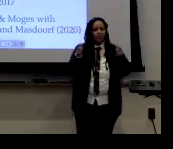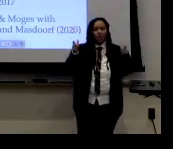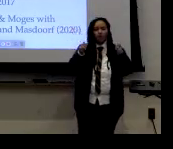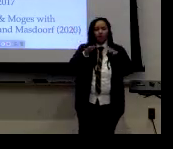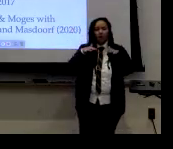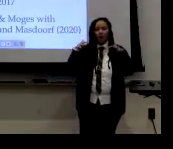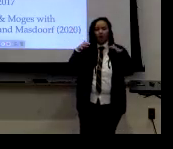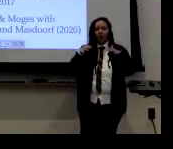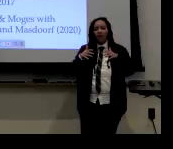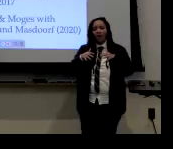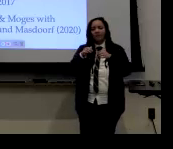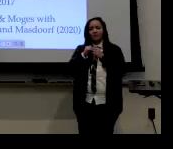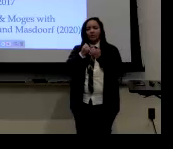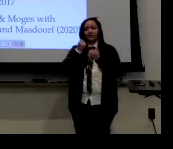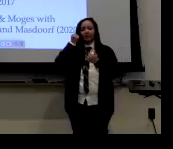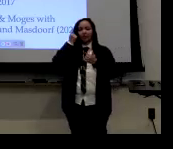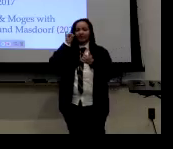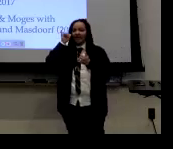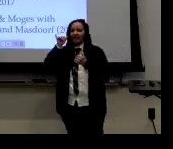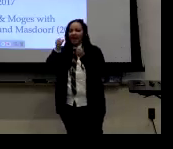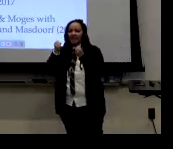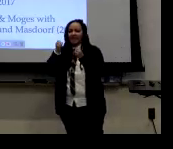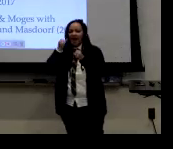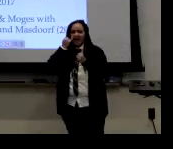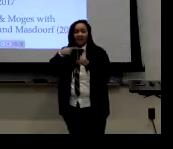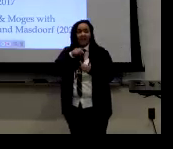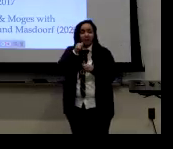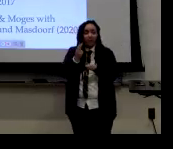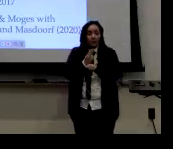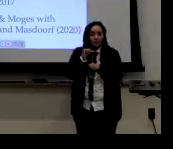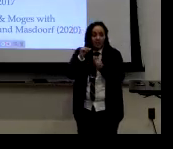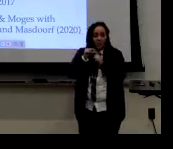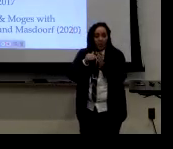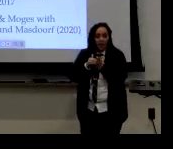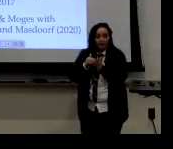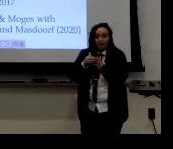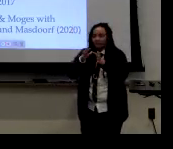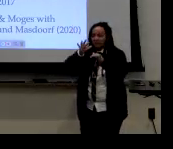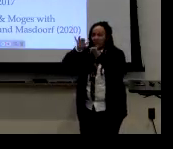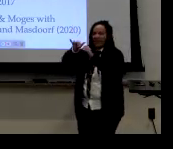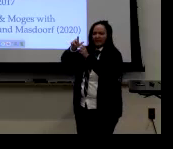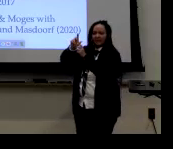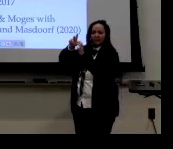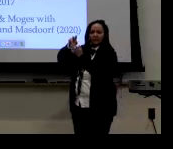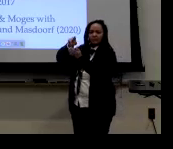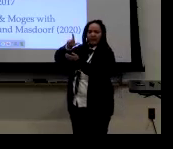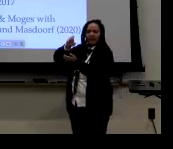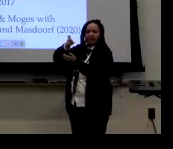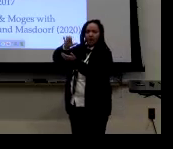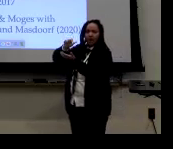to the word level. And then all the way from lexical to conceptual as well.